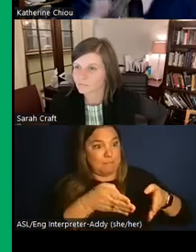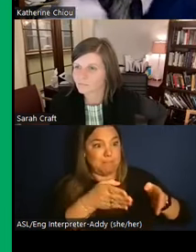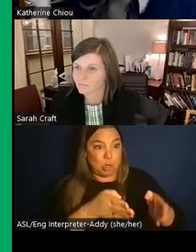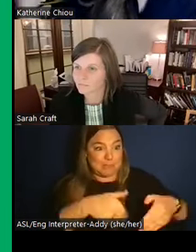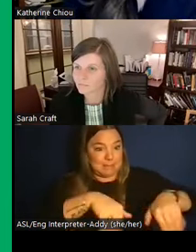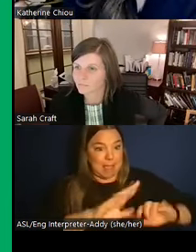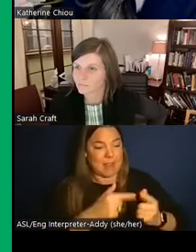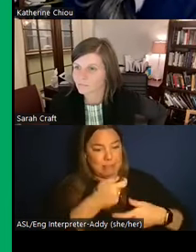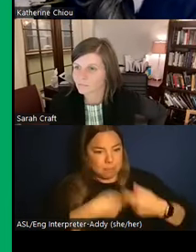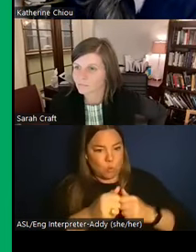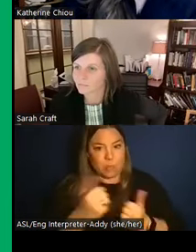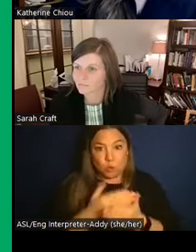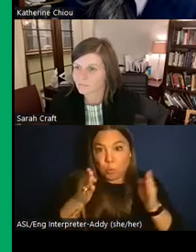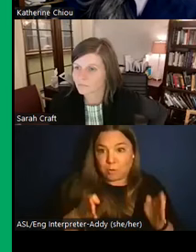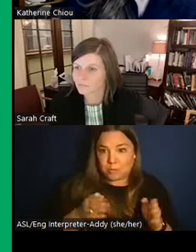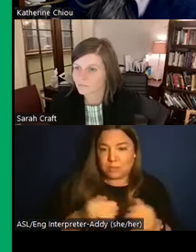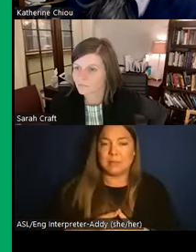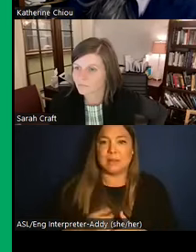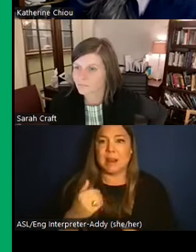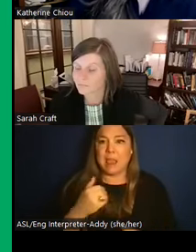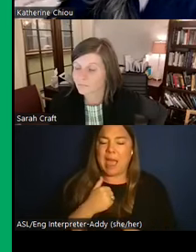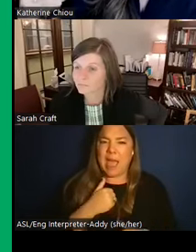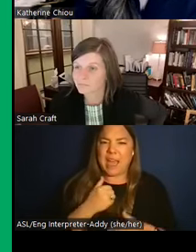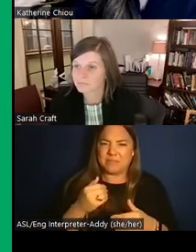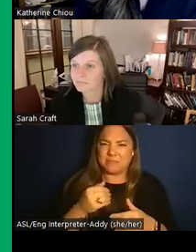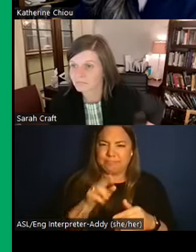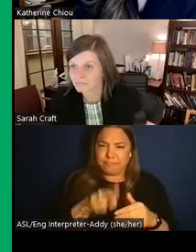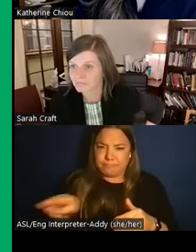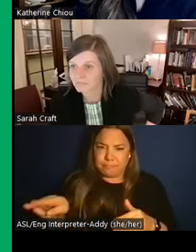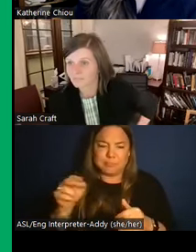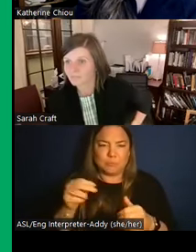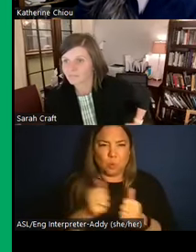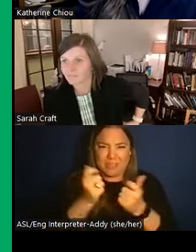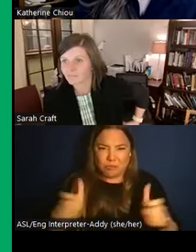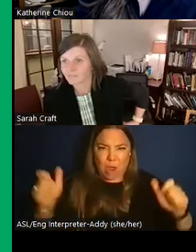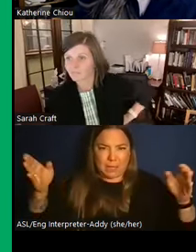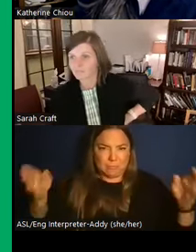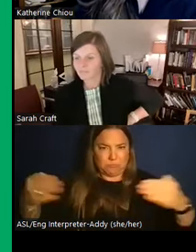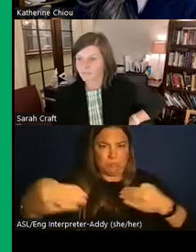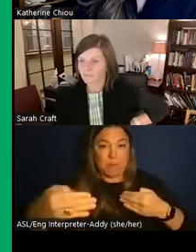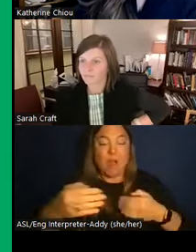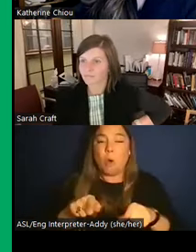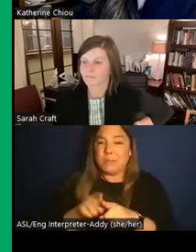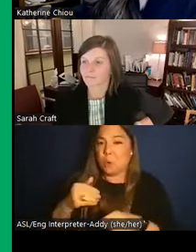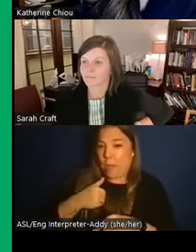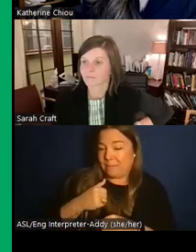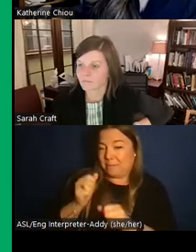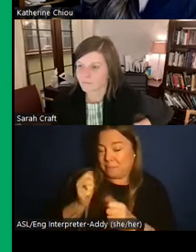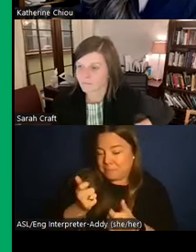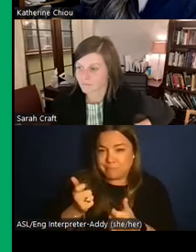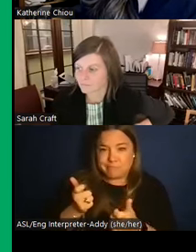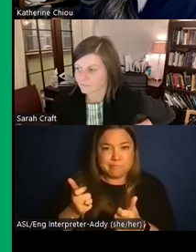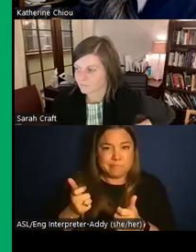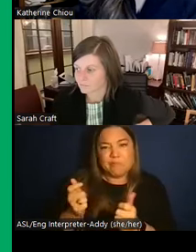again. We have them in like giant chamber tombs, and then we have more sort of everyday normal tombs that were occupied by people